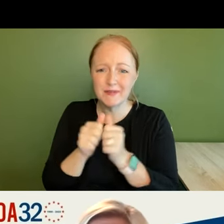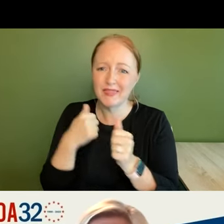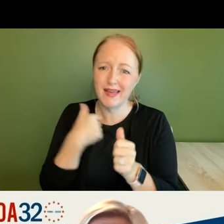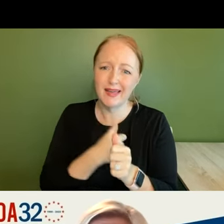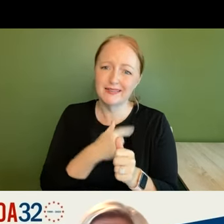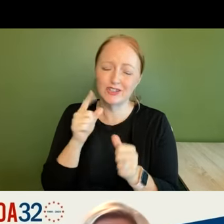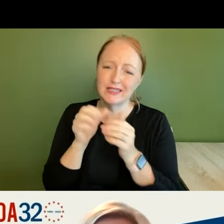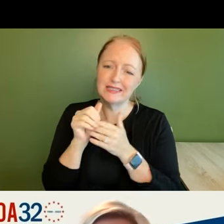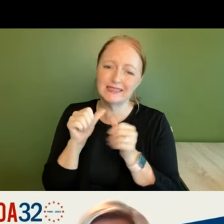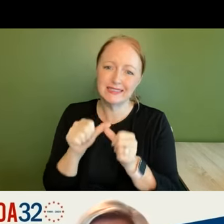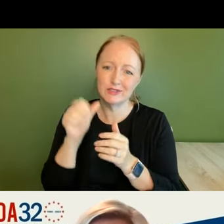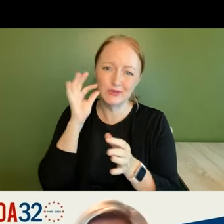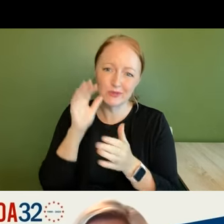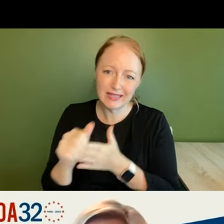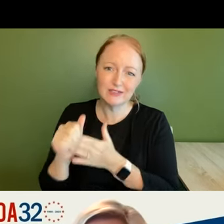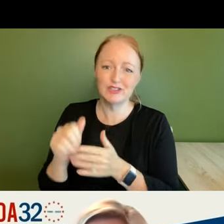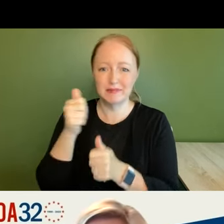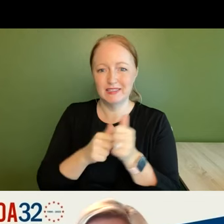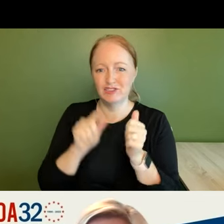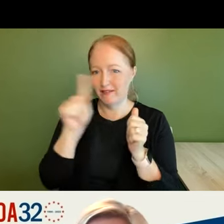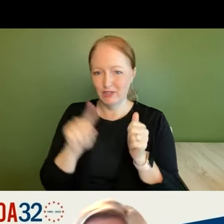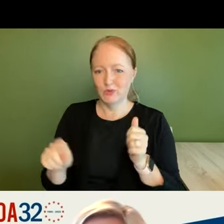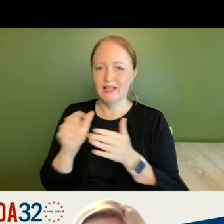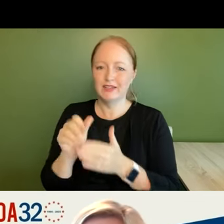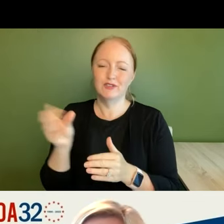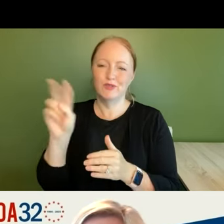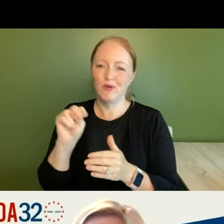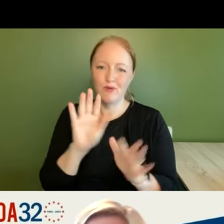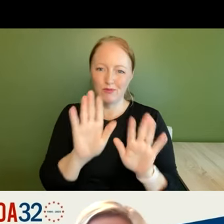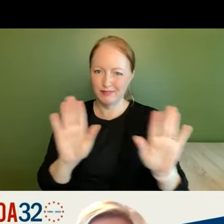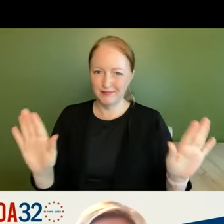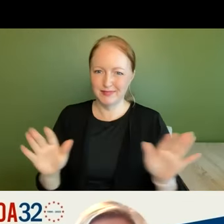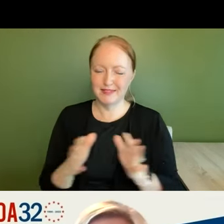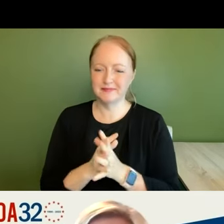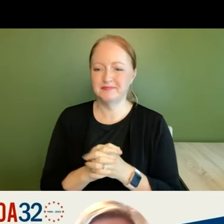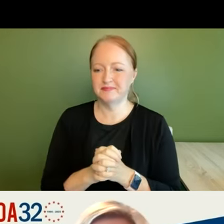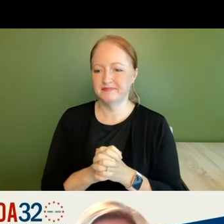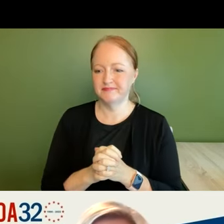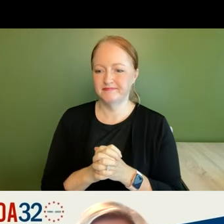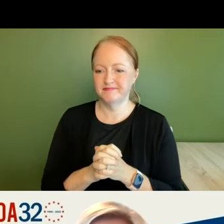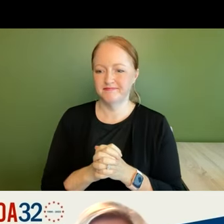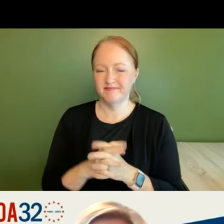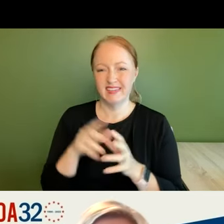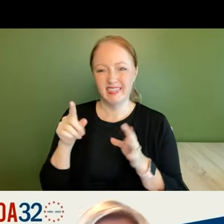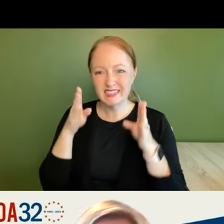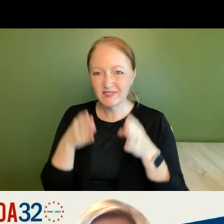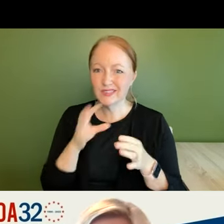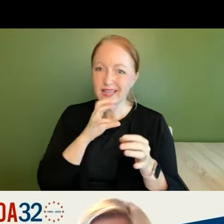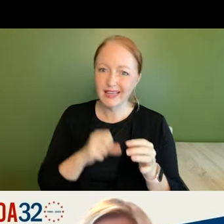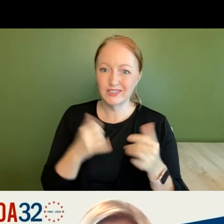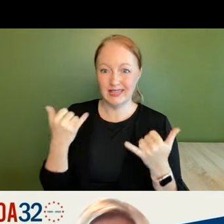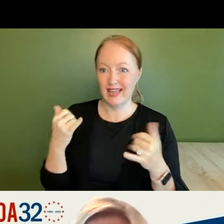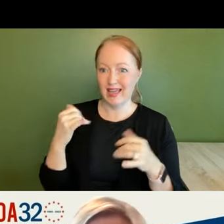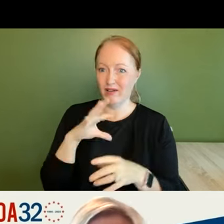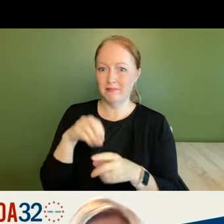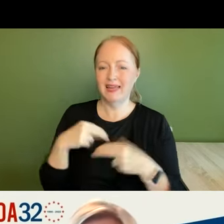continued leadership and each of you as a leader in your own right um this is an area where you know now that i've been